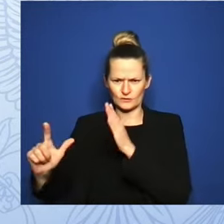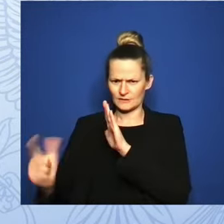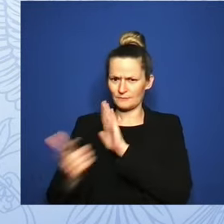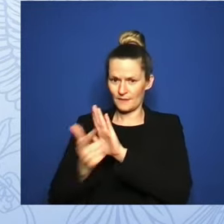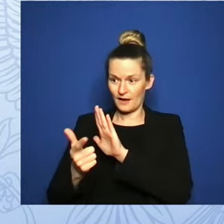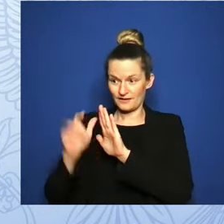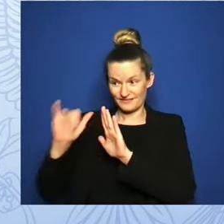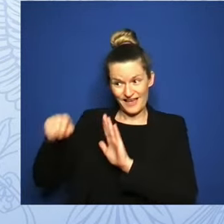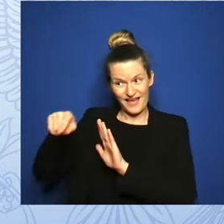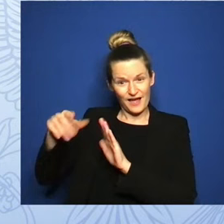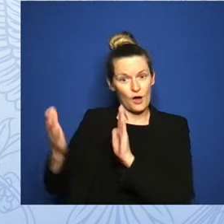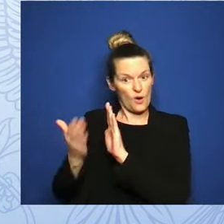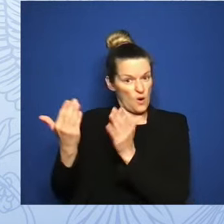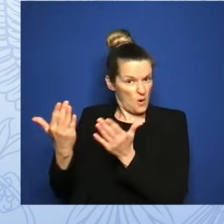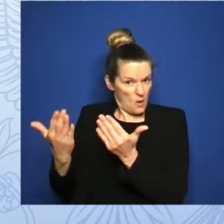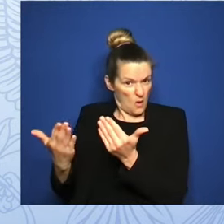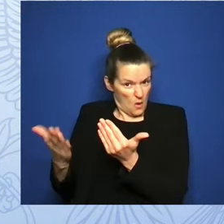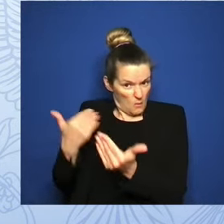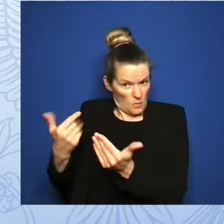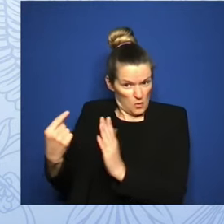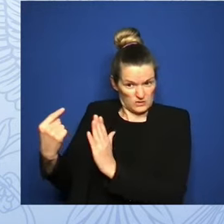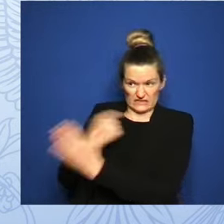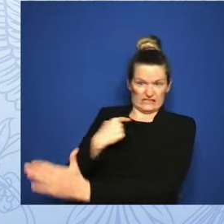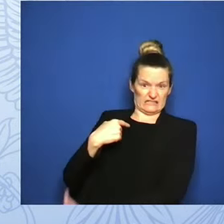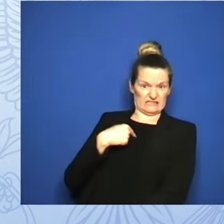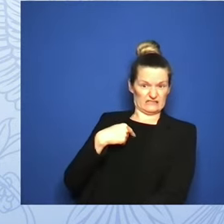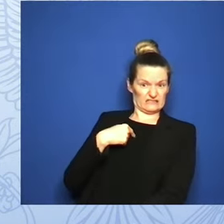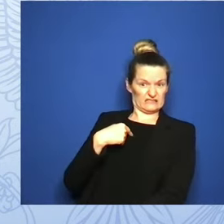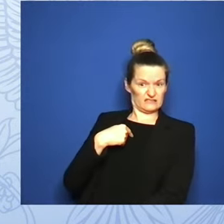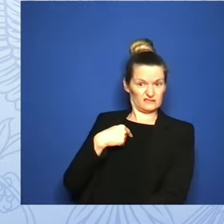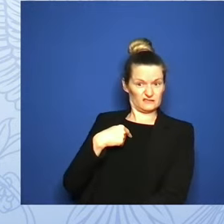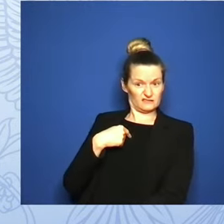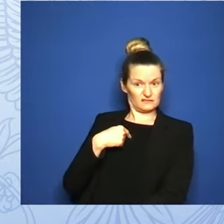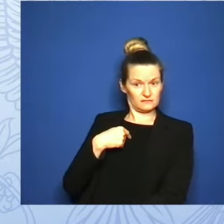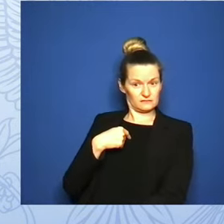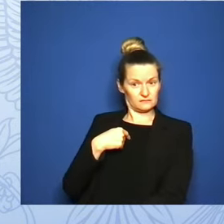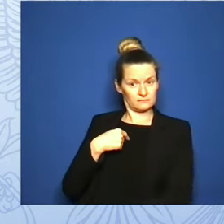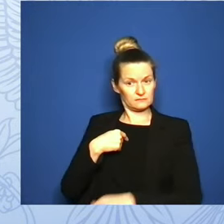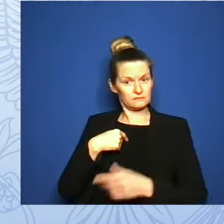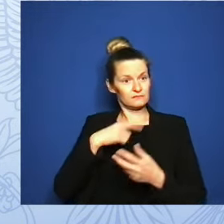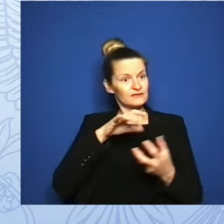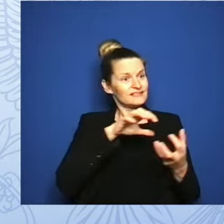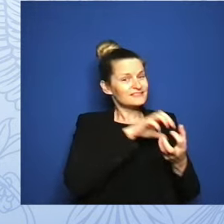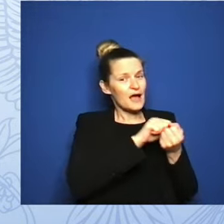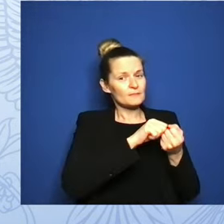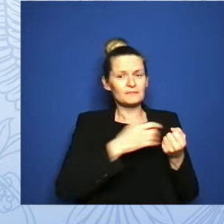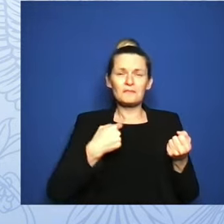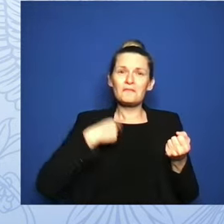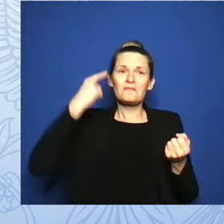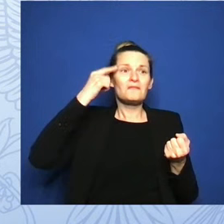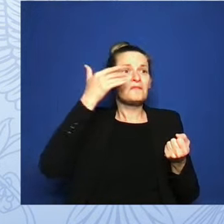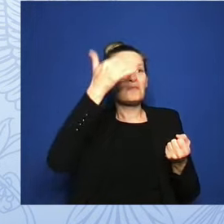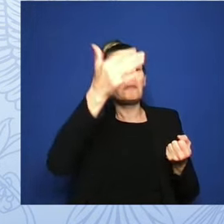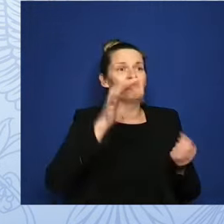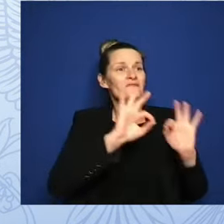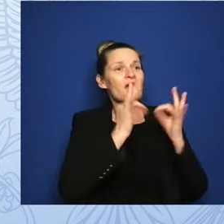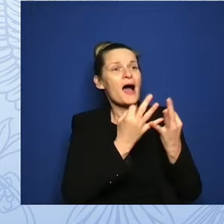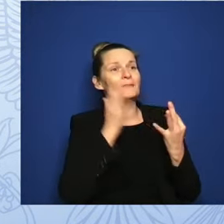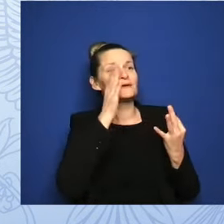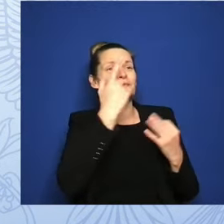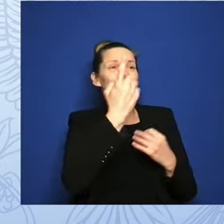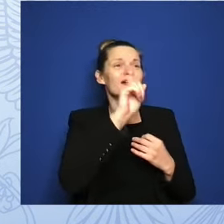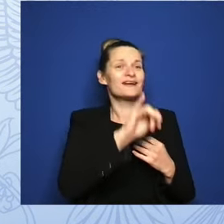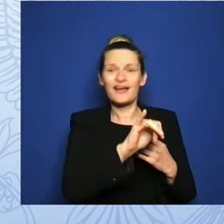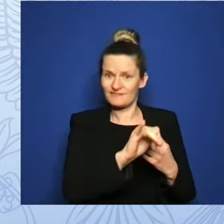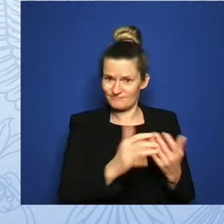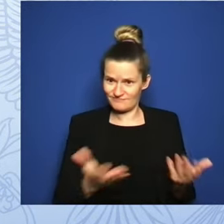that experience has done to our dream of one day having a family. Like countless other couples, we have tried so hard